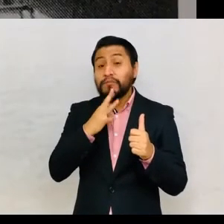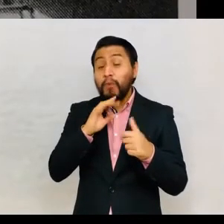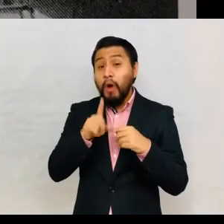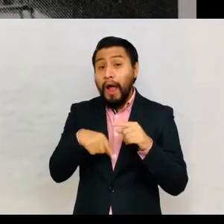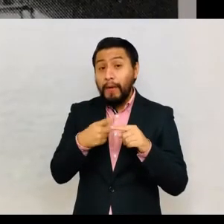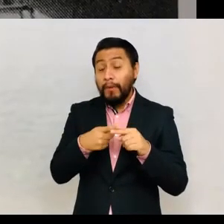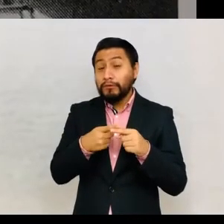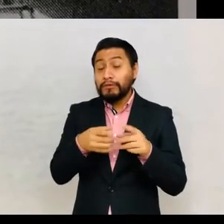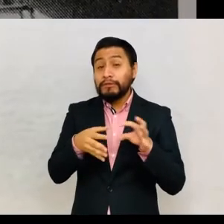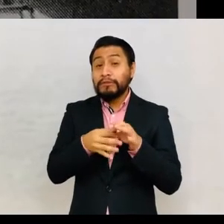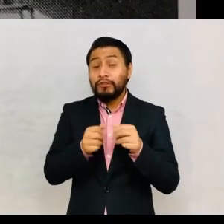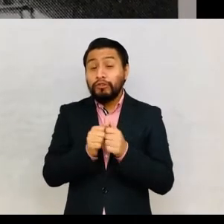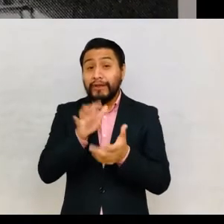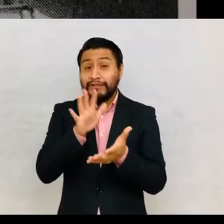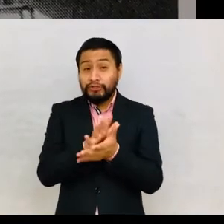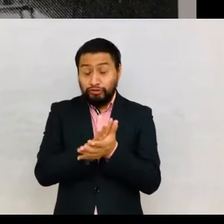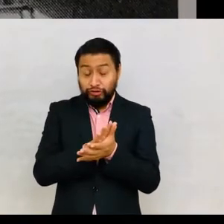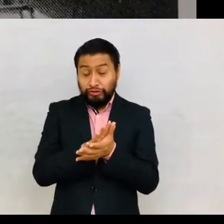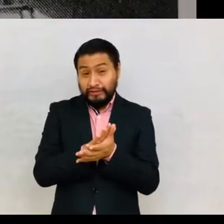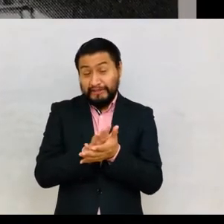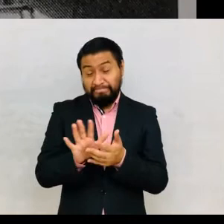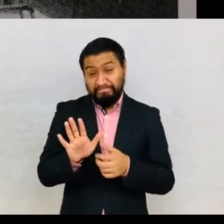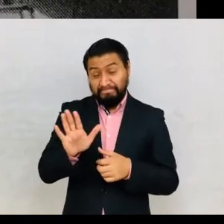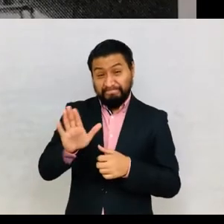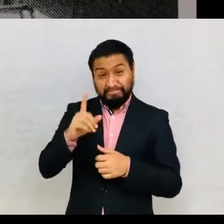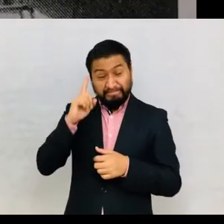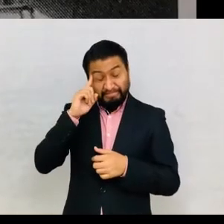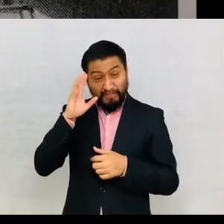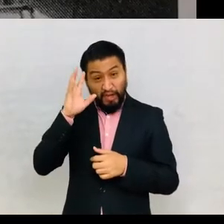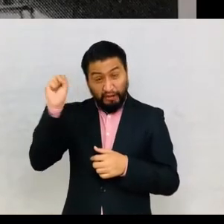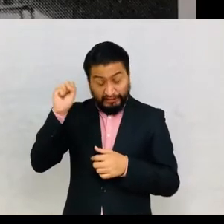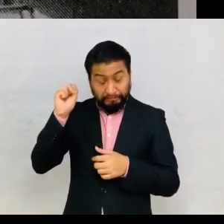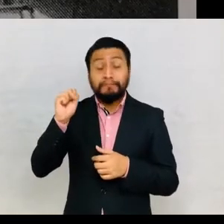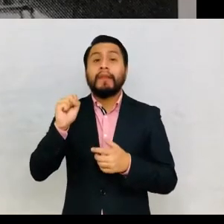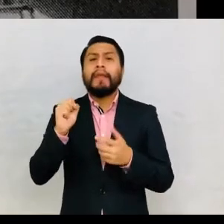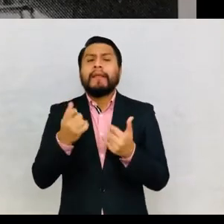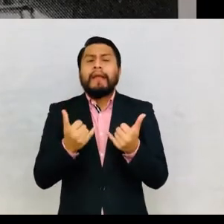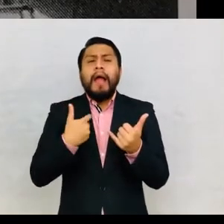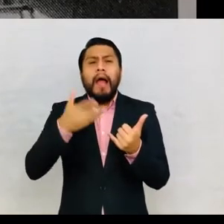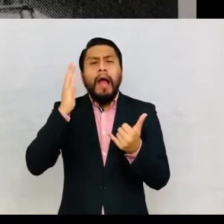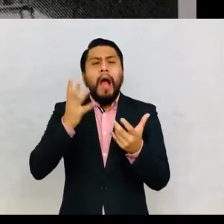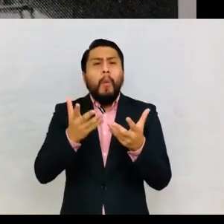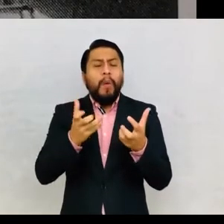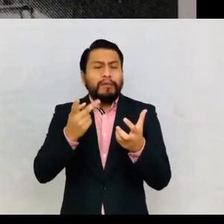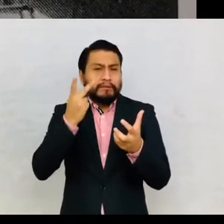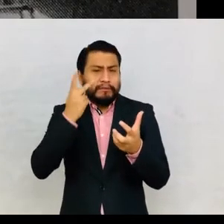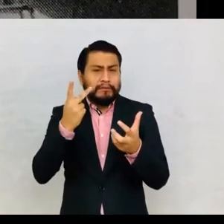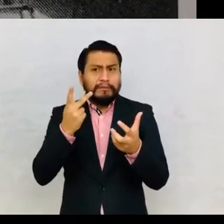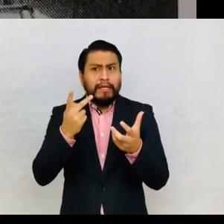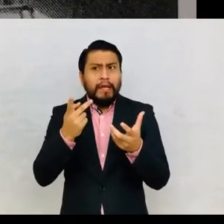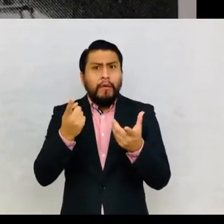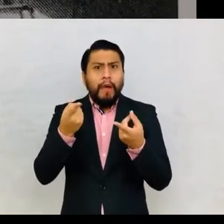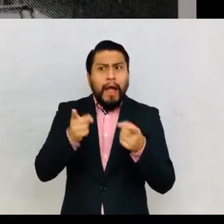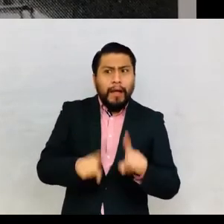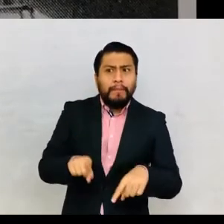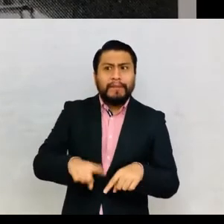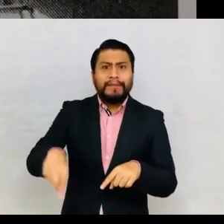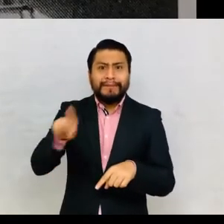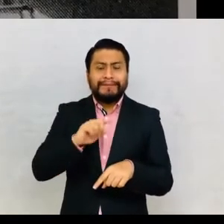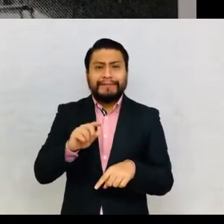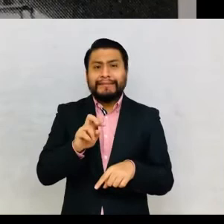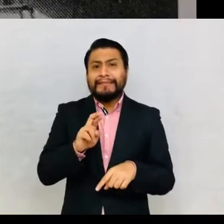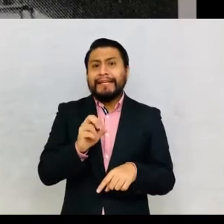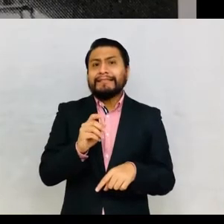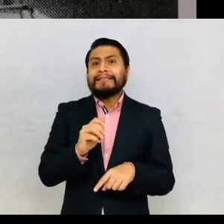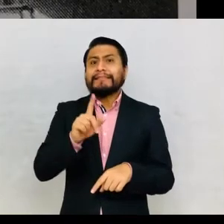relation to the school concept of delay or retardation? But now we also want to see what happens to the highly racialized